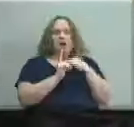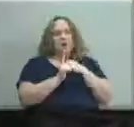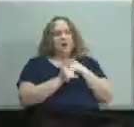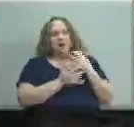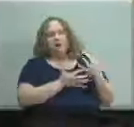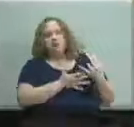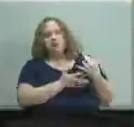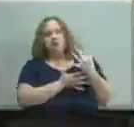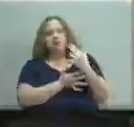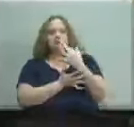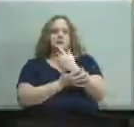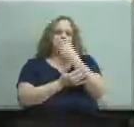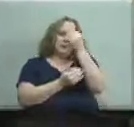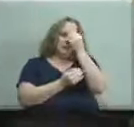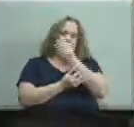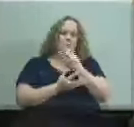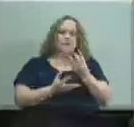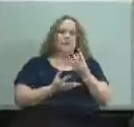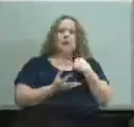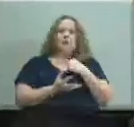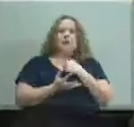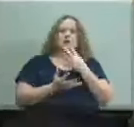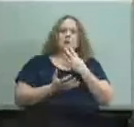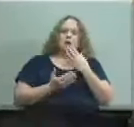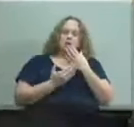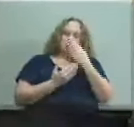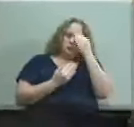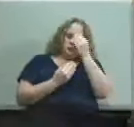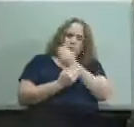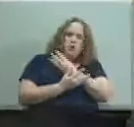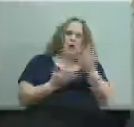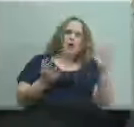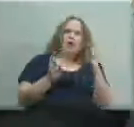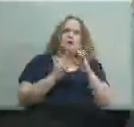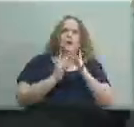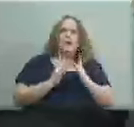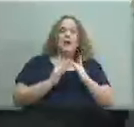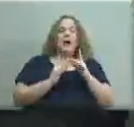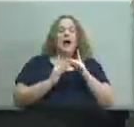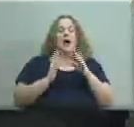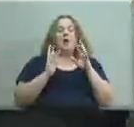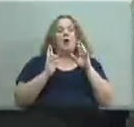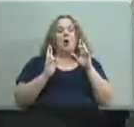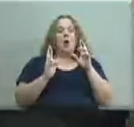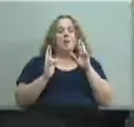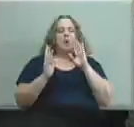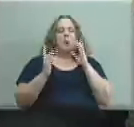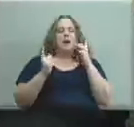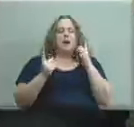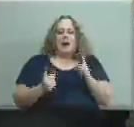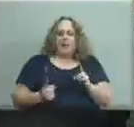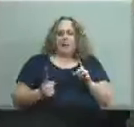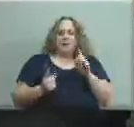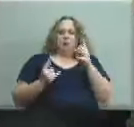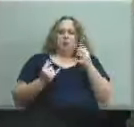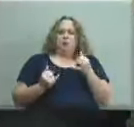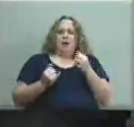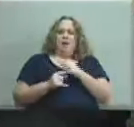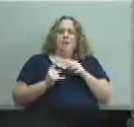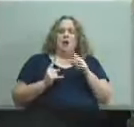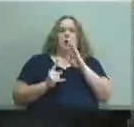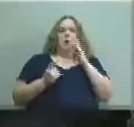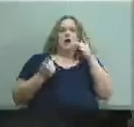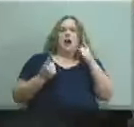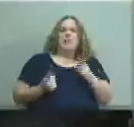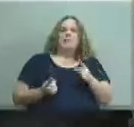information and are planning to actually share that online i was hoping for that to happen today it's actually going to happen tomorrow morning just because i wanted to